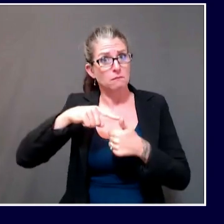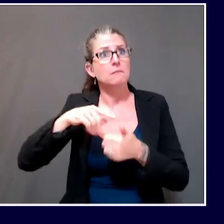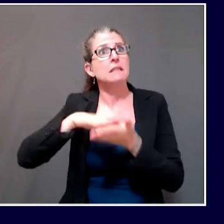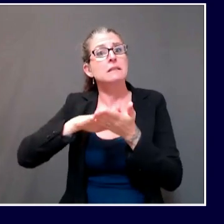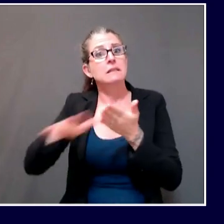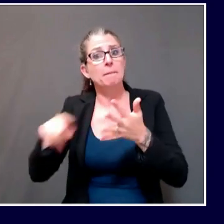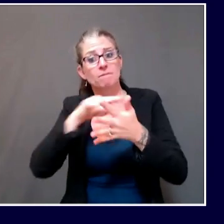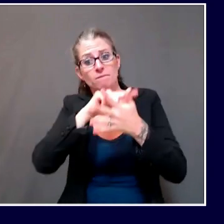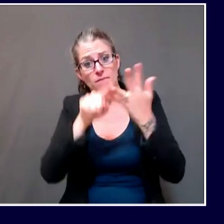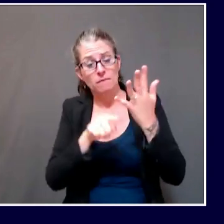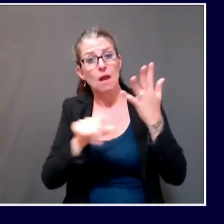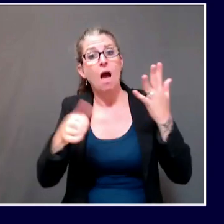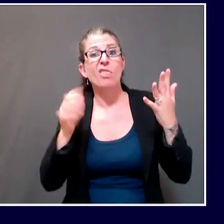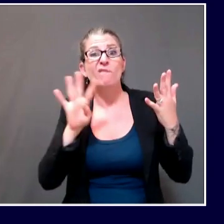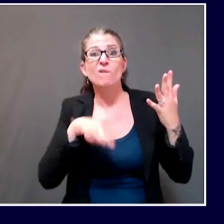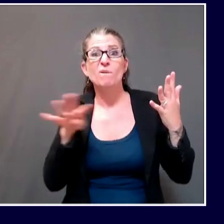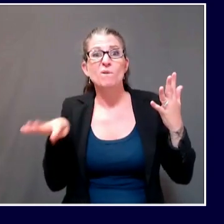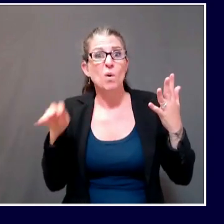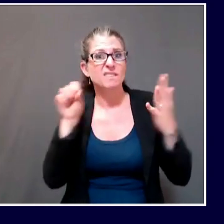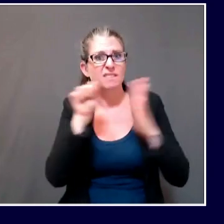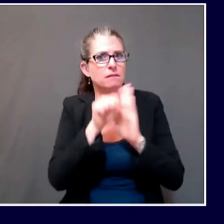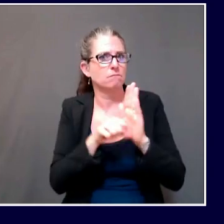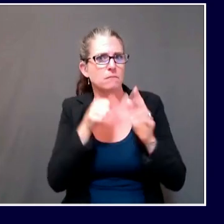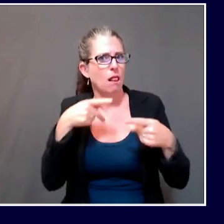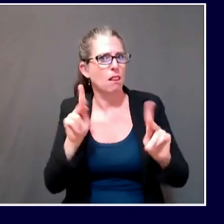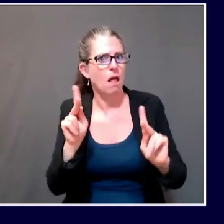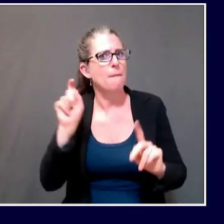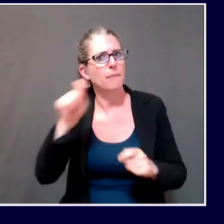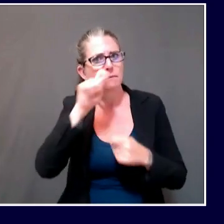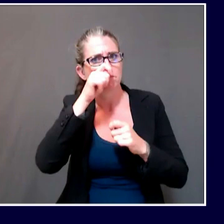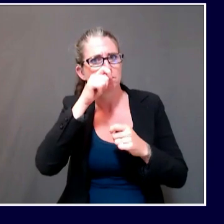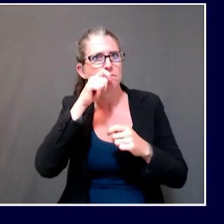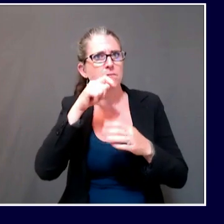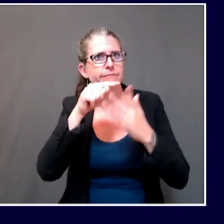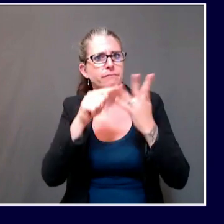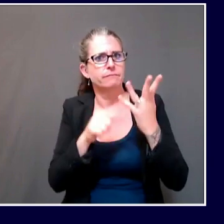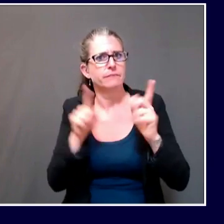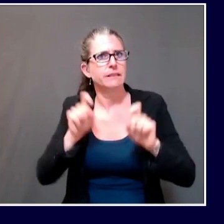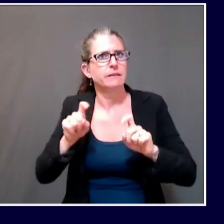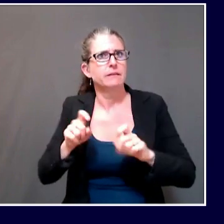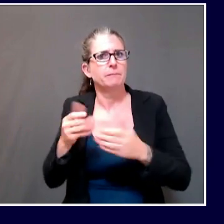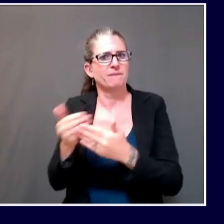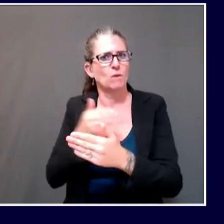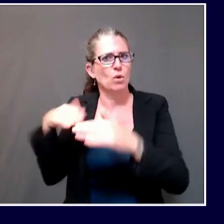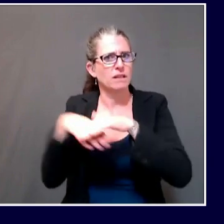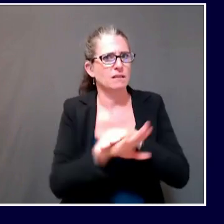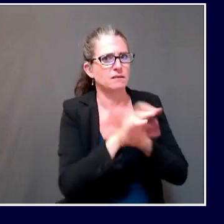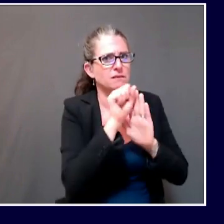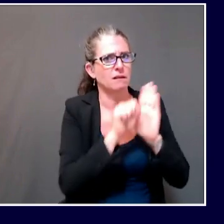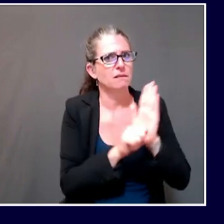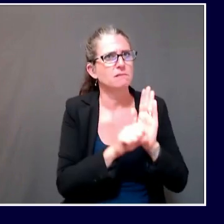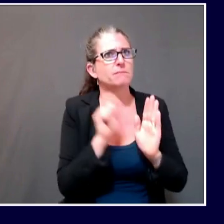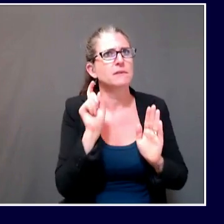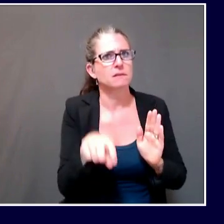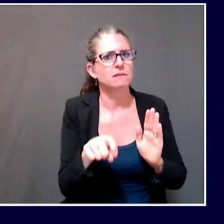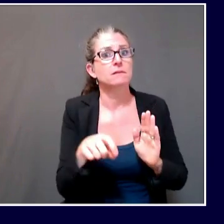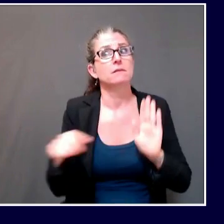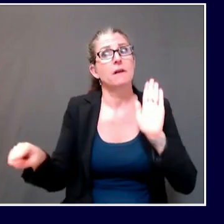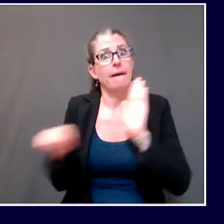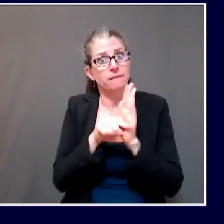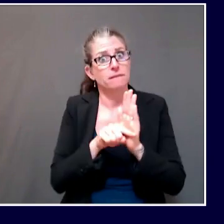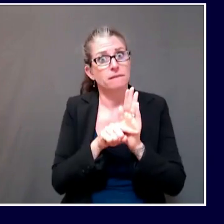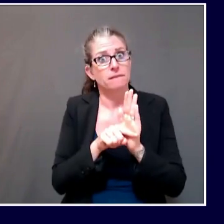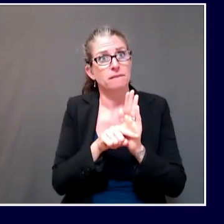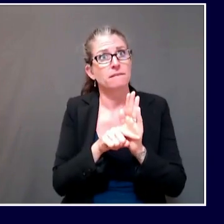requirements, those individuals should be coming in to make sure as they come in they have a negative test with them or that they obtain one upon